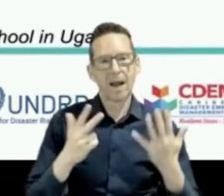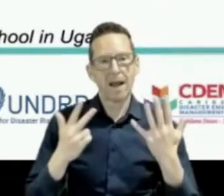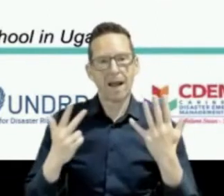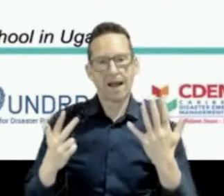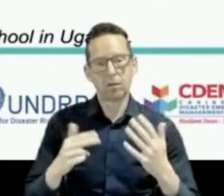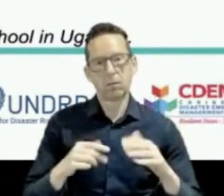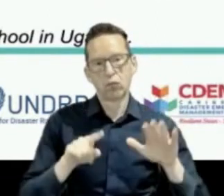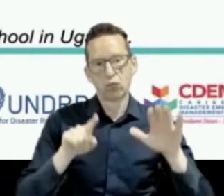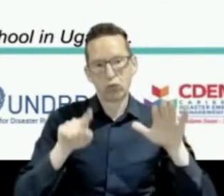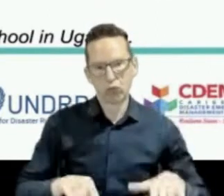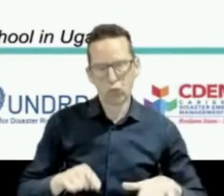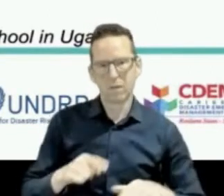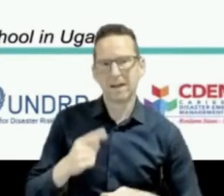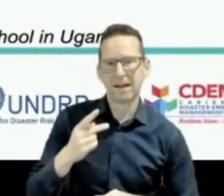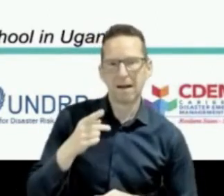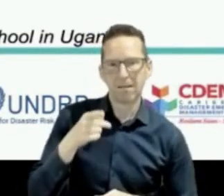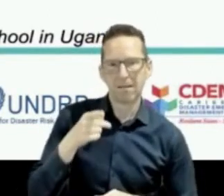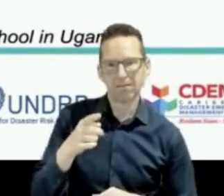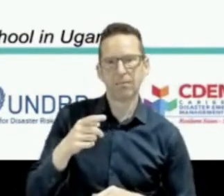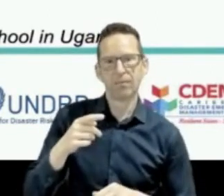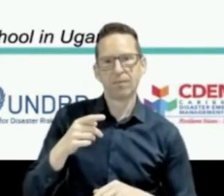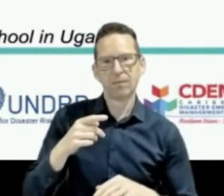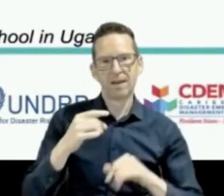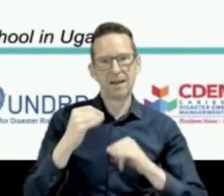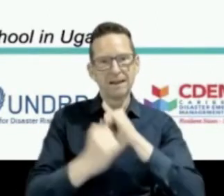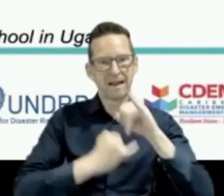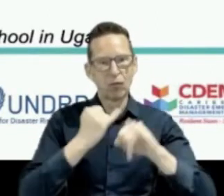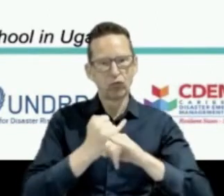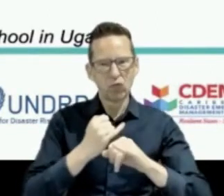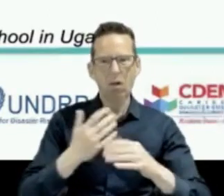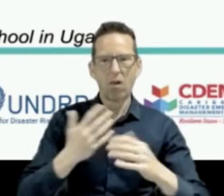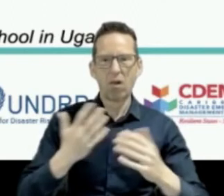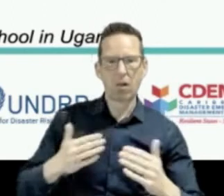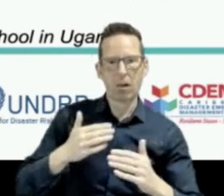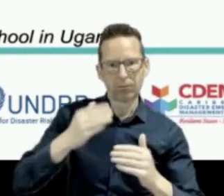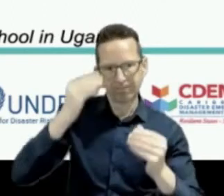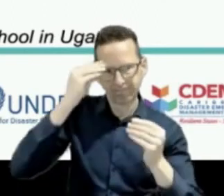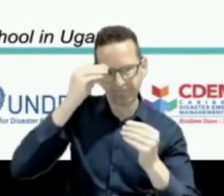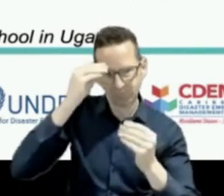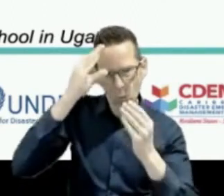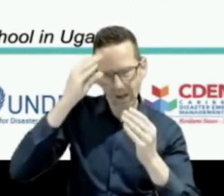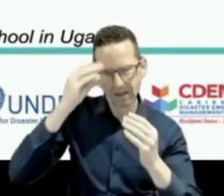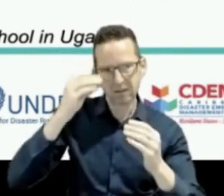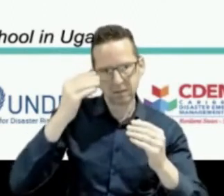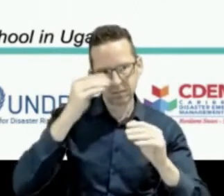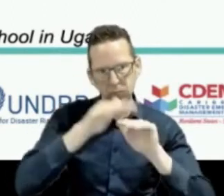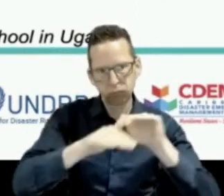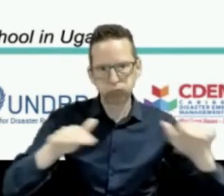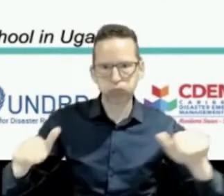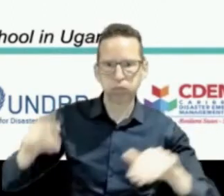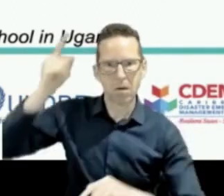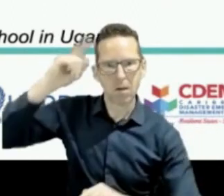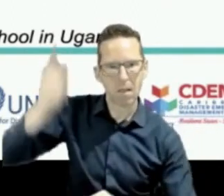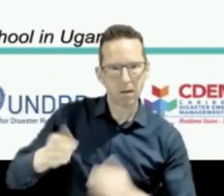2011 rather tragic when 18 students were killed and another 38 were injured by a single lightning strike